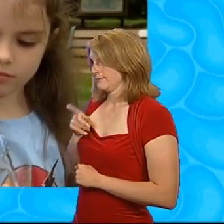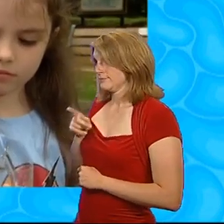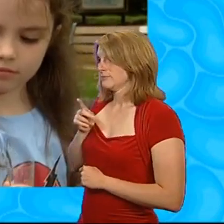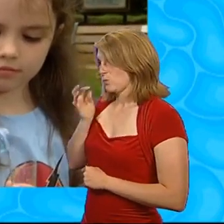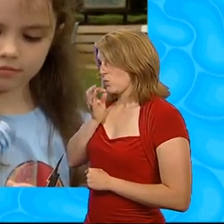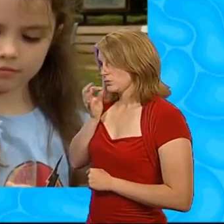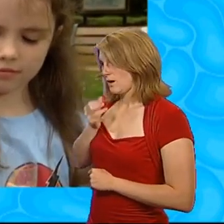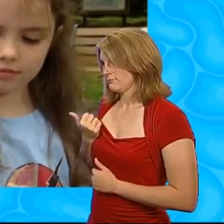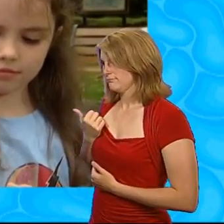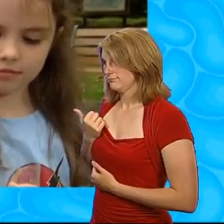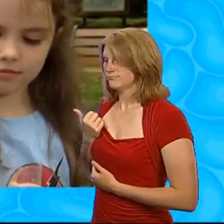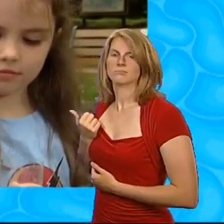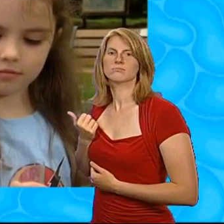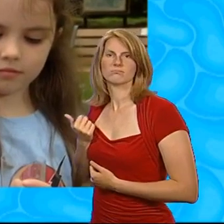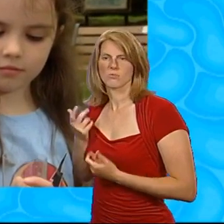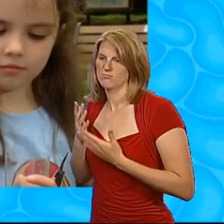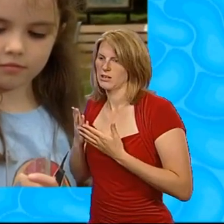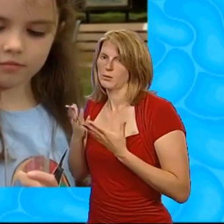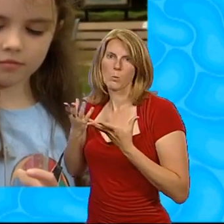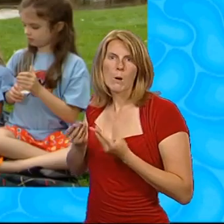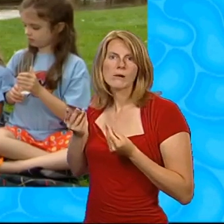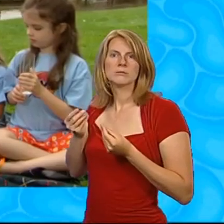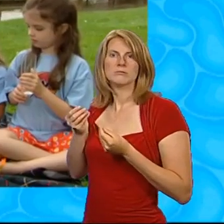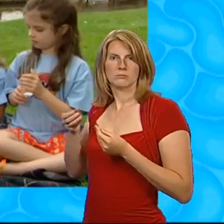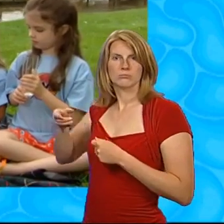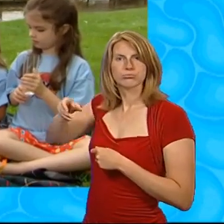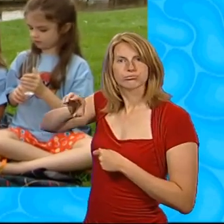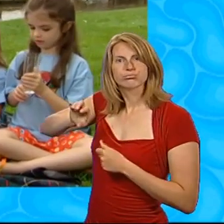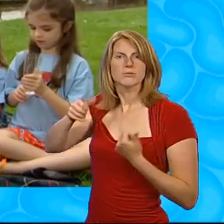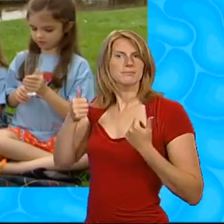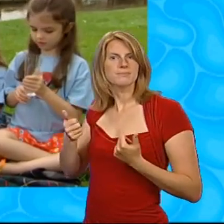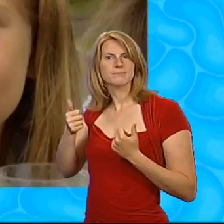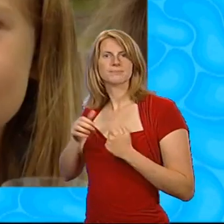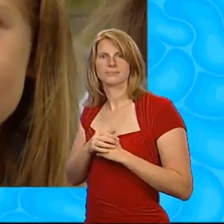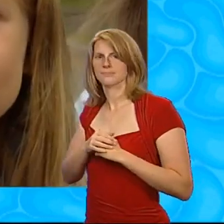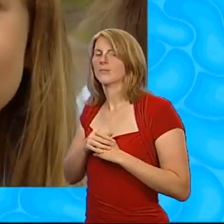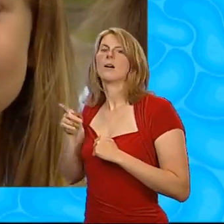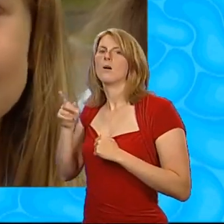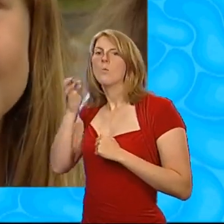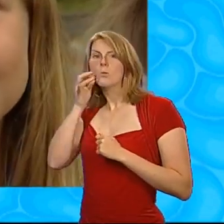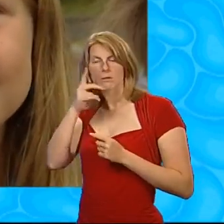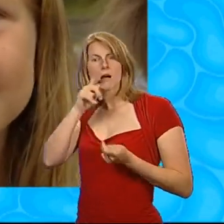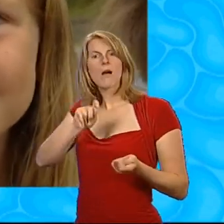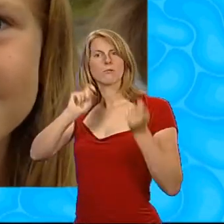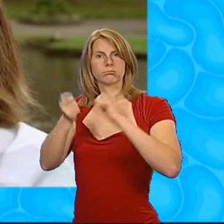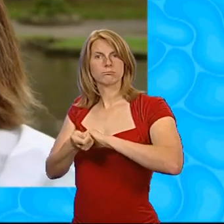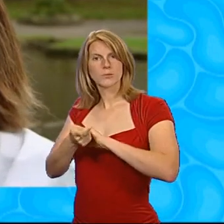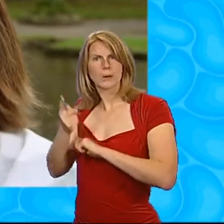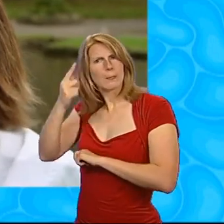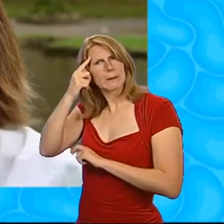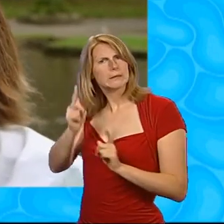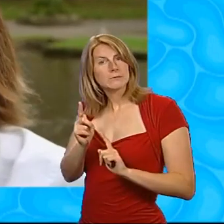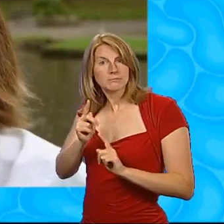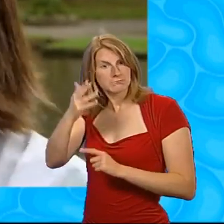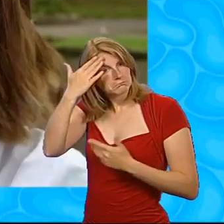All runny and wet. But water can turn into something else. Can you think what it is? No idea? Well, why